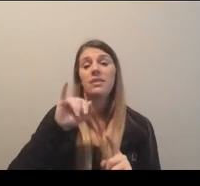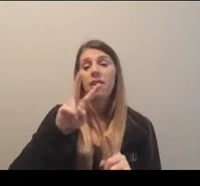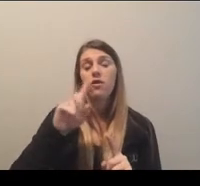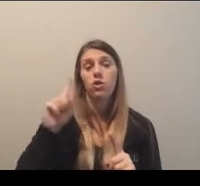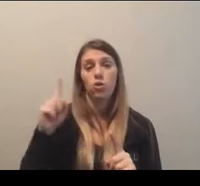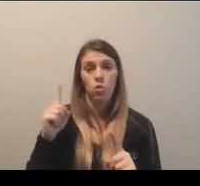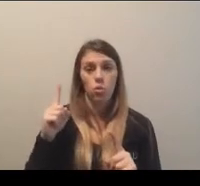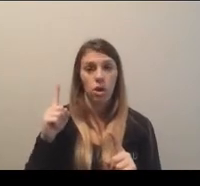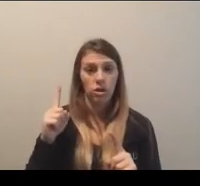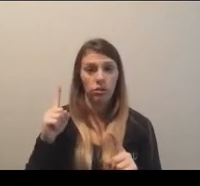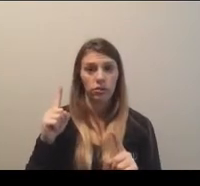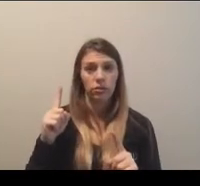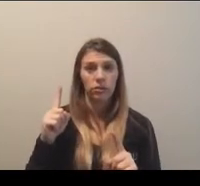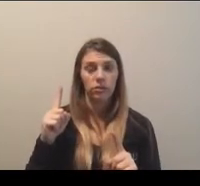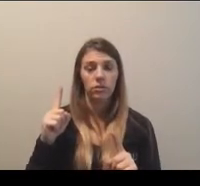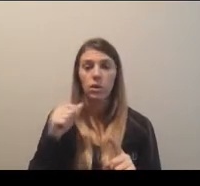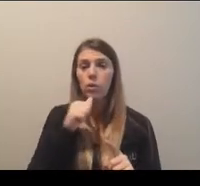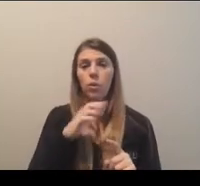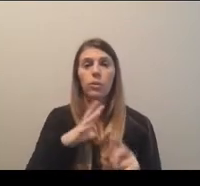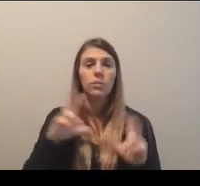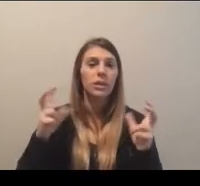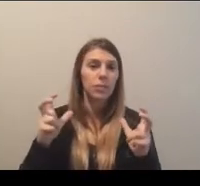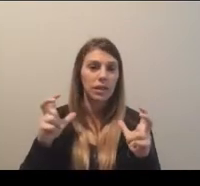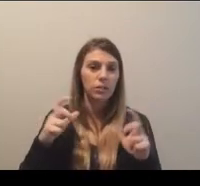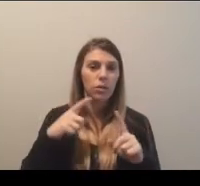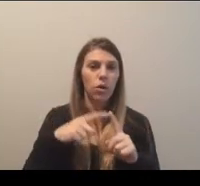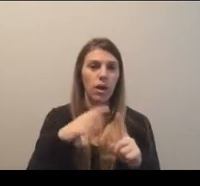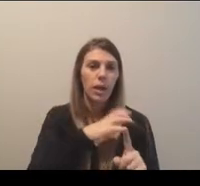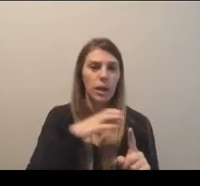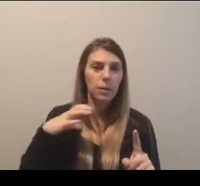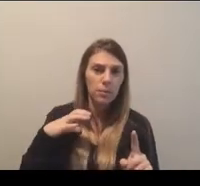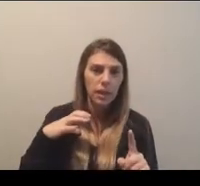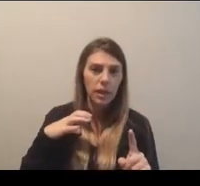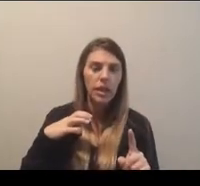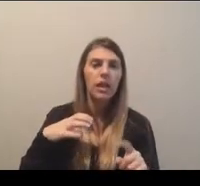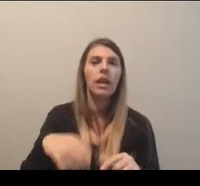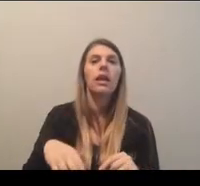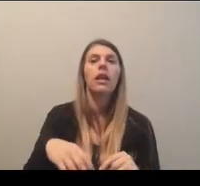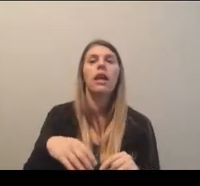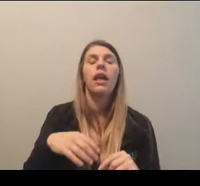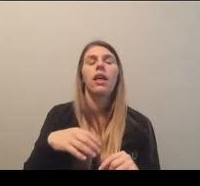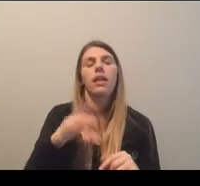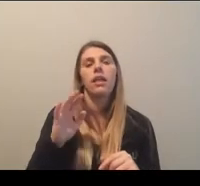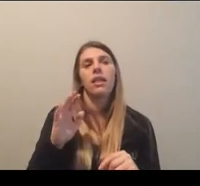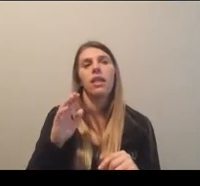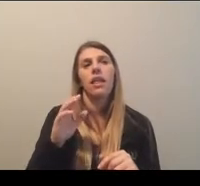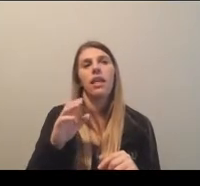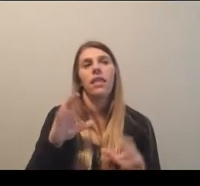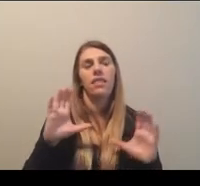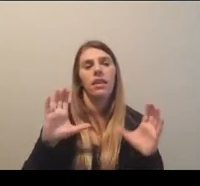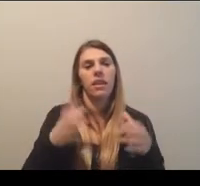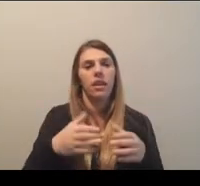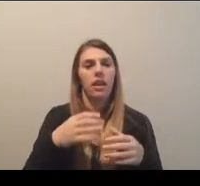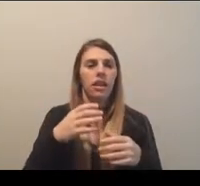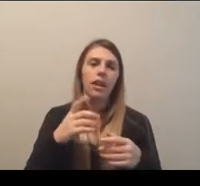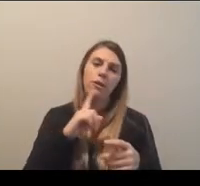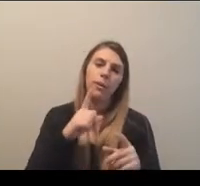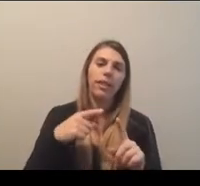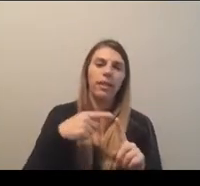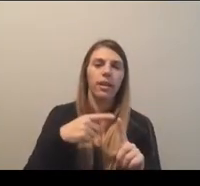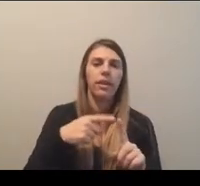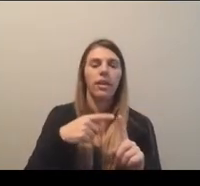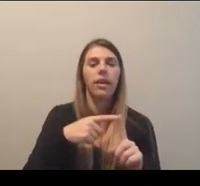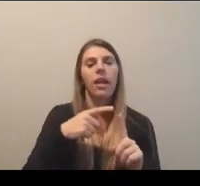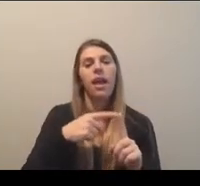Women's Basketball Oversight Committee, the Division I Women's Basketball Committee, and then the Council and otherwise, there